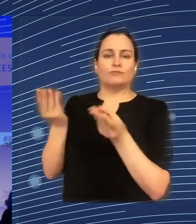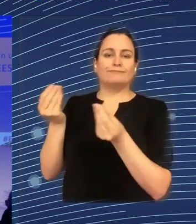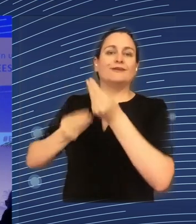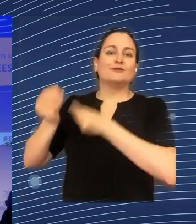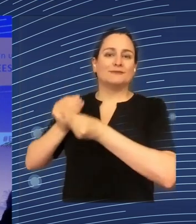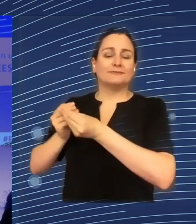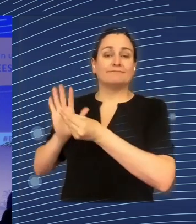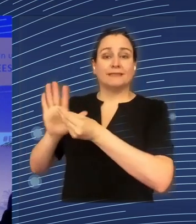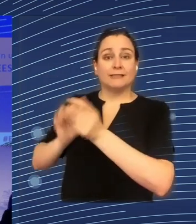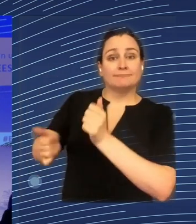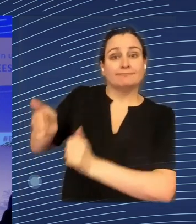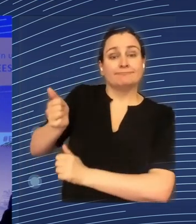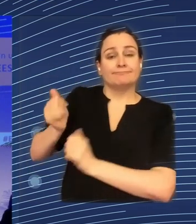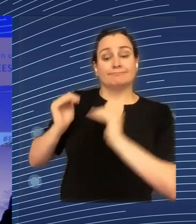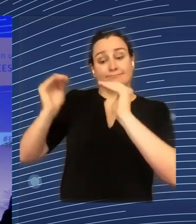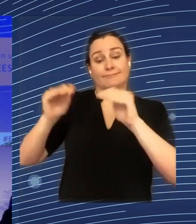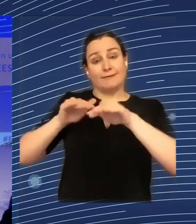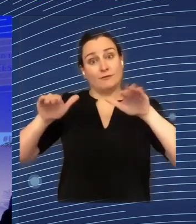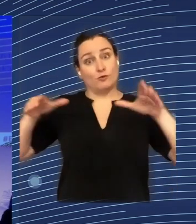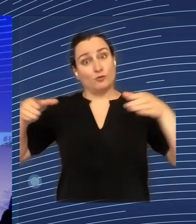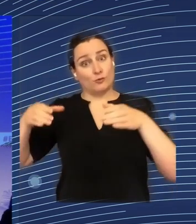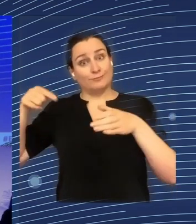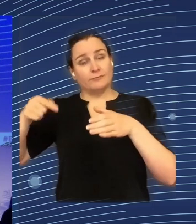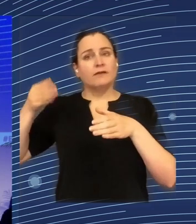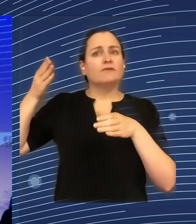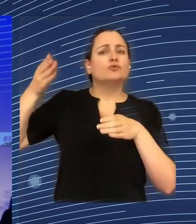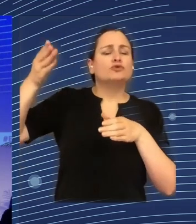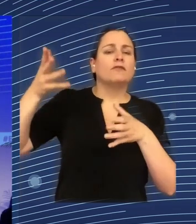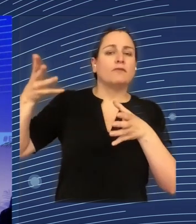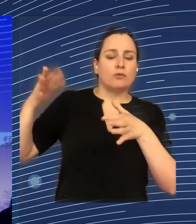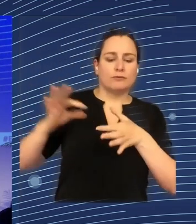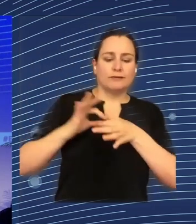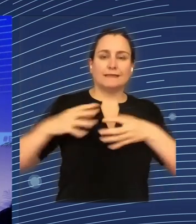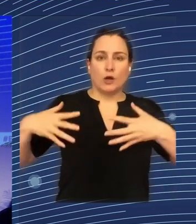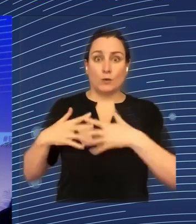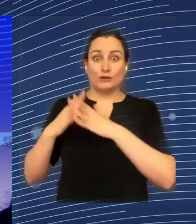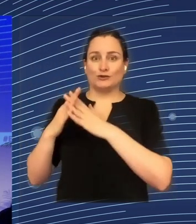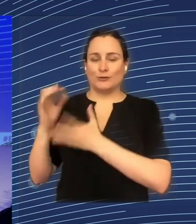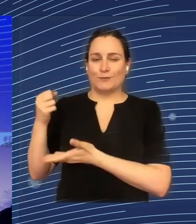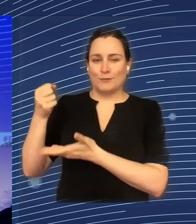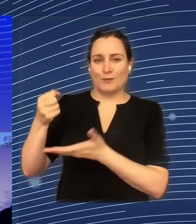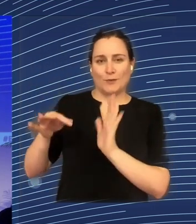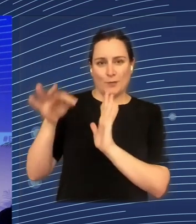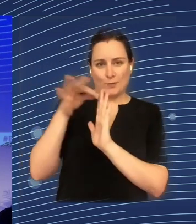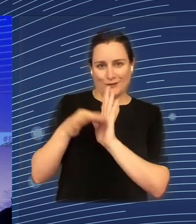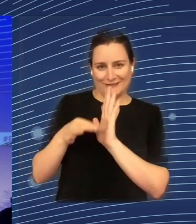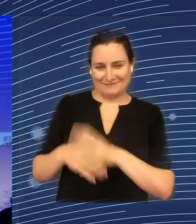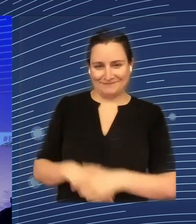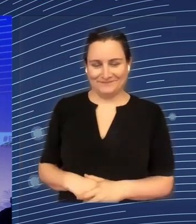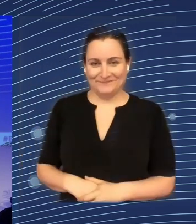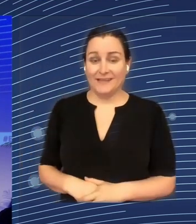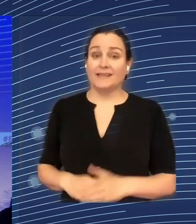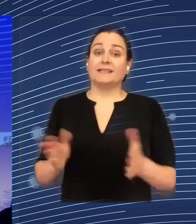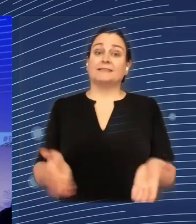High-Level Group on the Future of Cohesion Policy. You might want to talk to him afterwards. I'm glad to invite to the floor Mr.